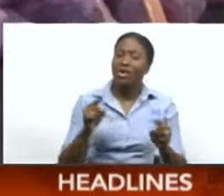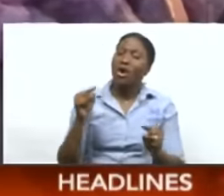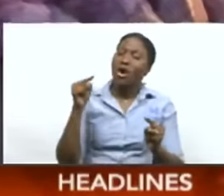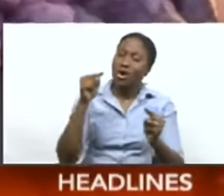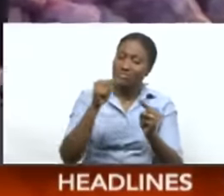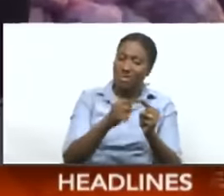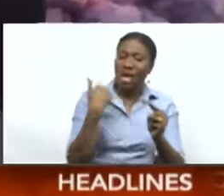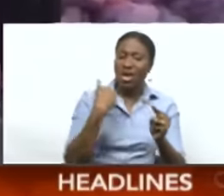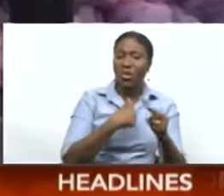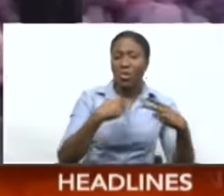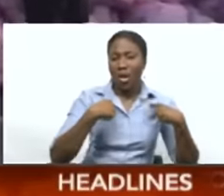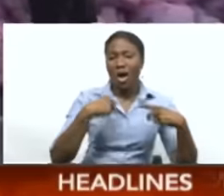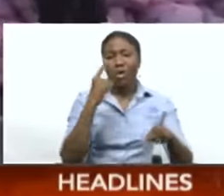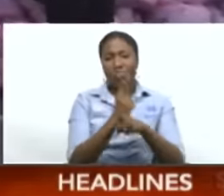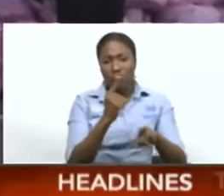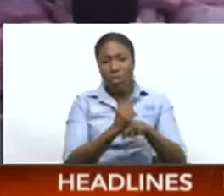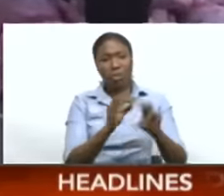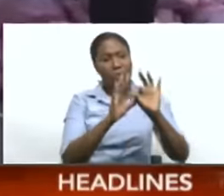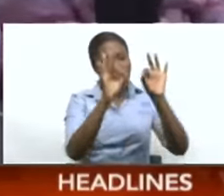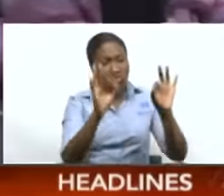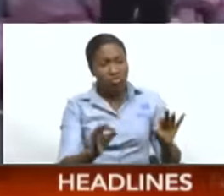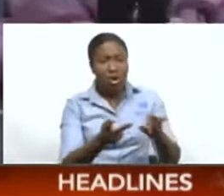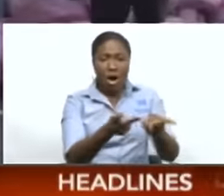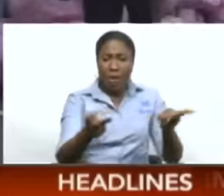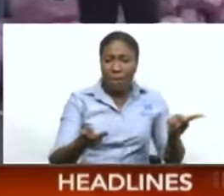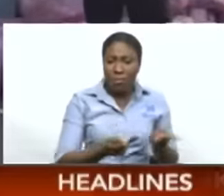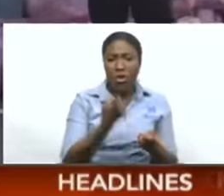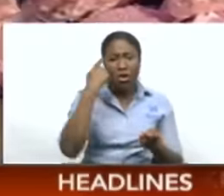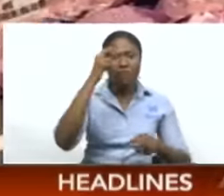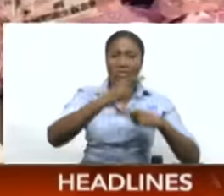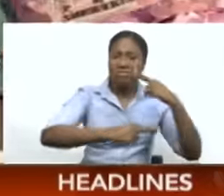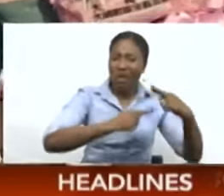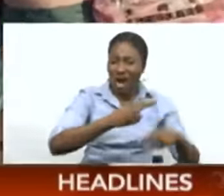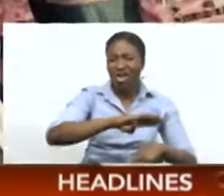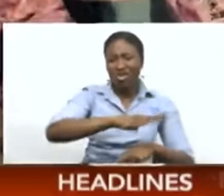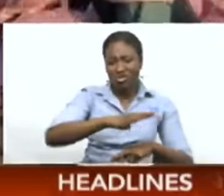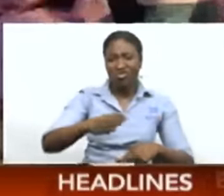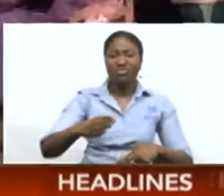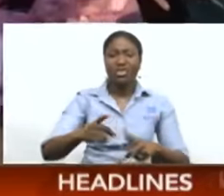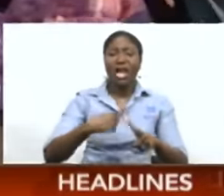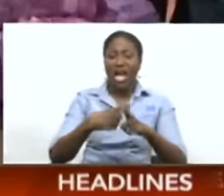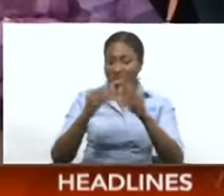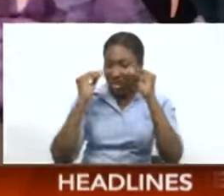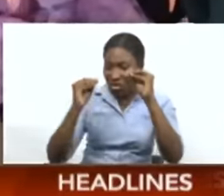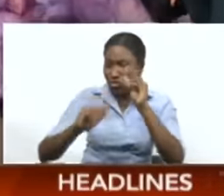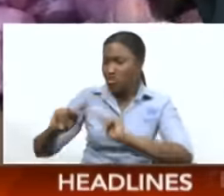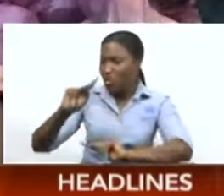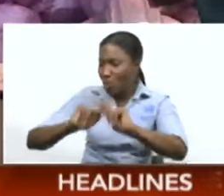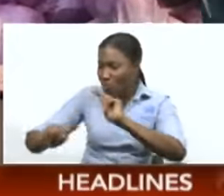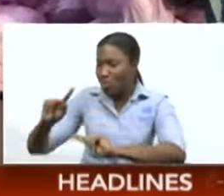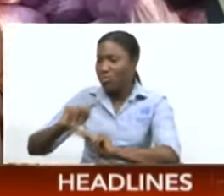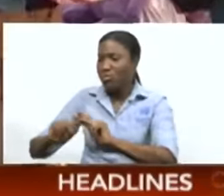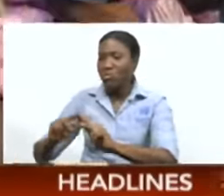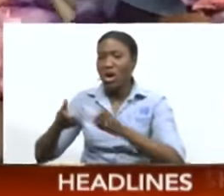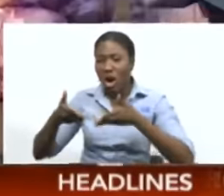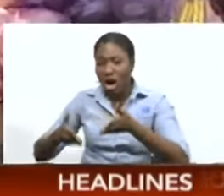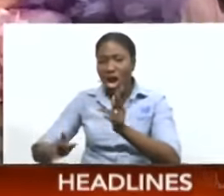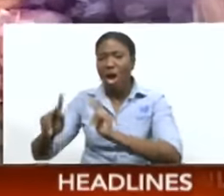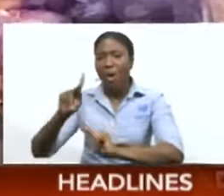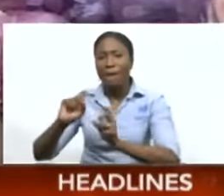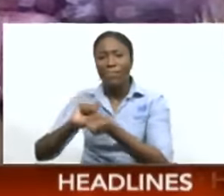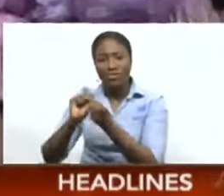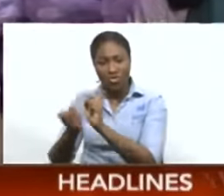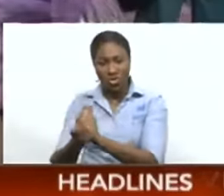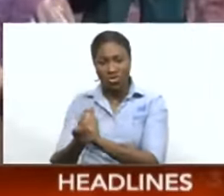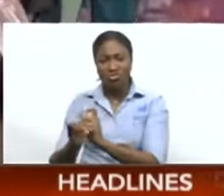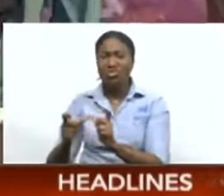Collection points are established and an education campaign rolled out. Give people the opportunity to change, he says, before penalizing